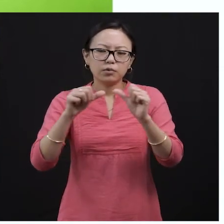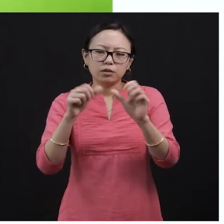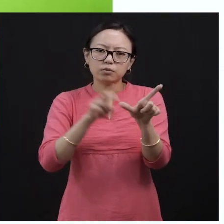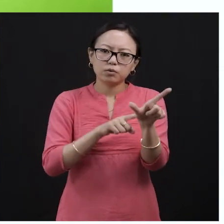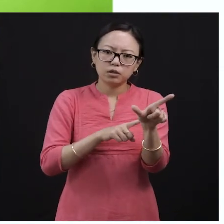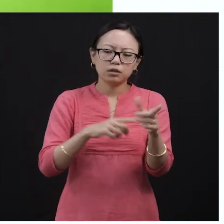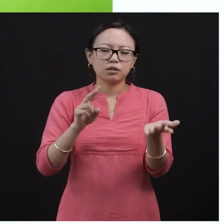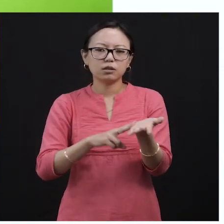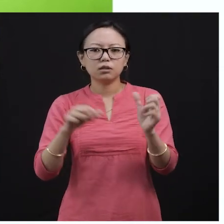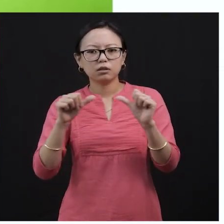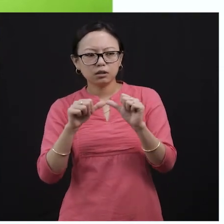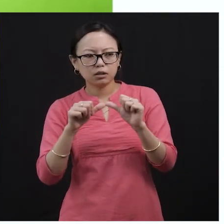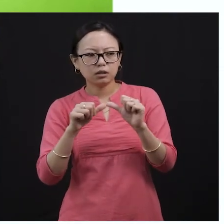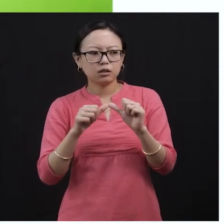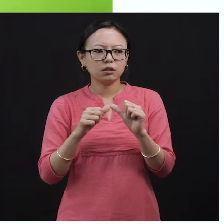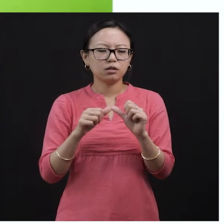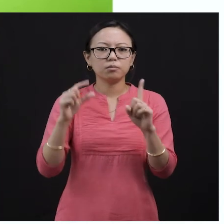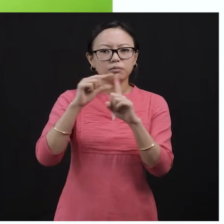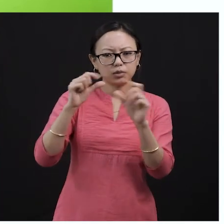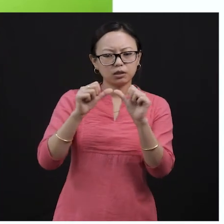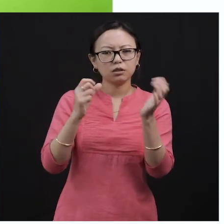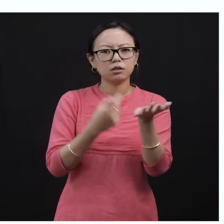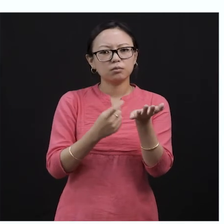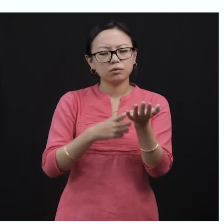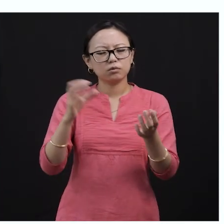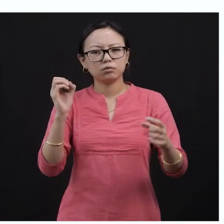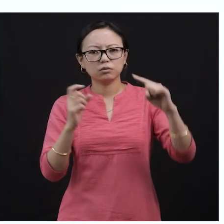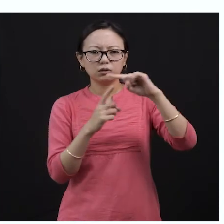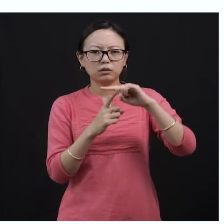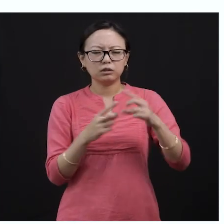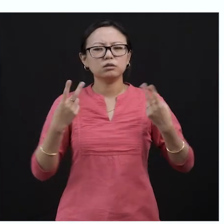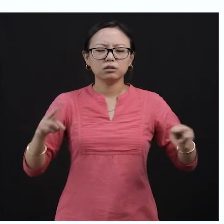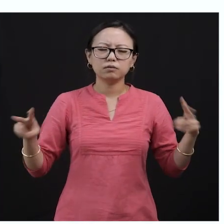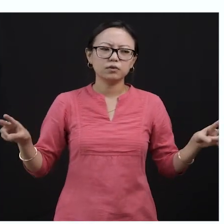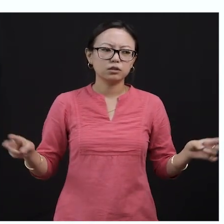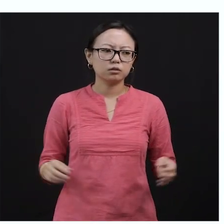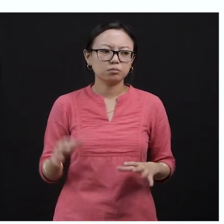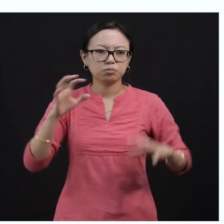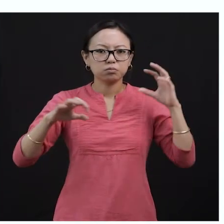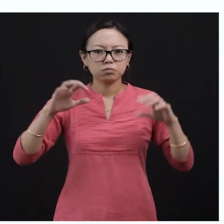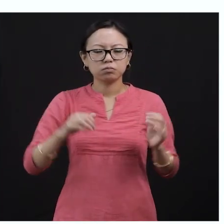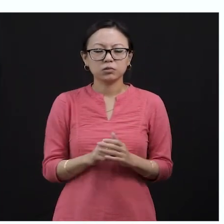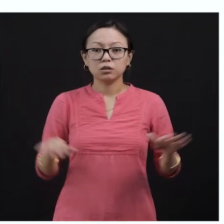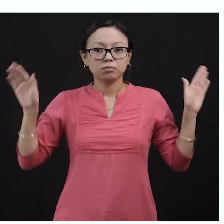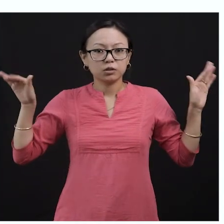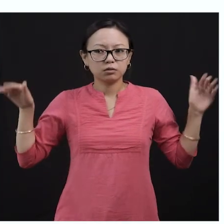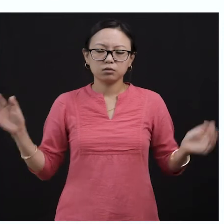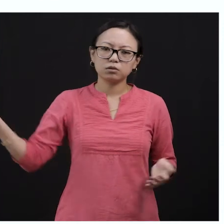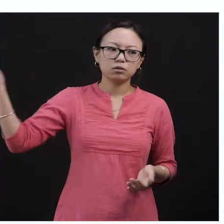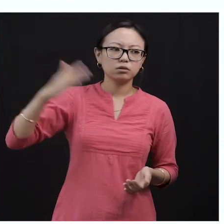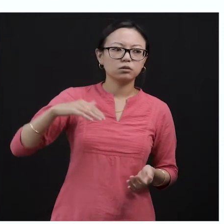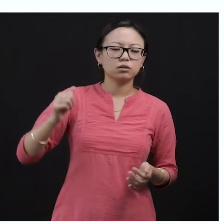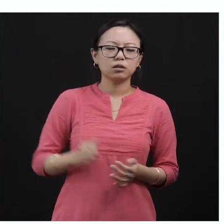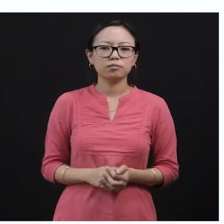and it becomes more interesting for the boy to have a look at all these things. The boy would just sit on the banyan